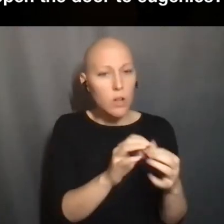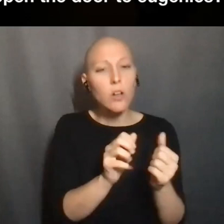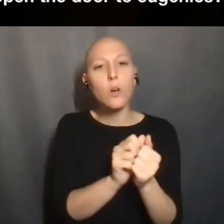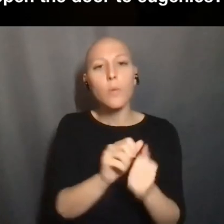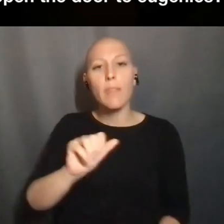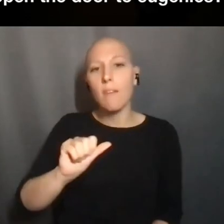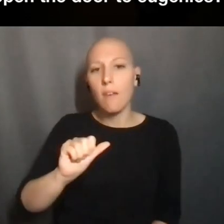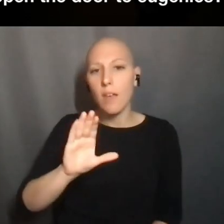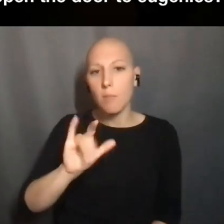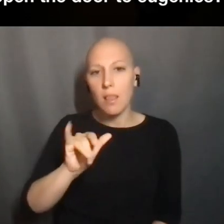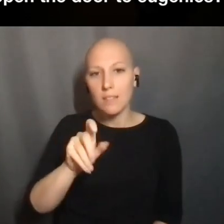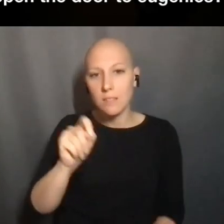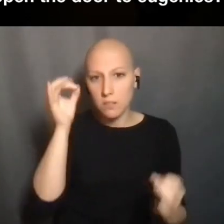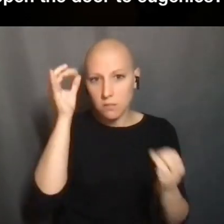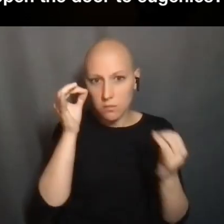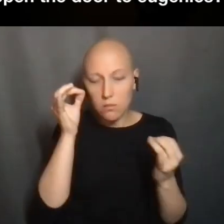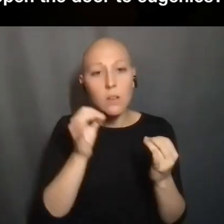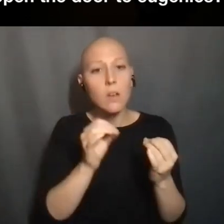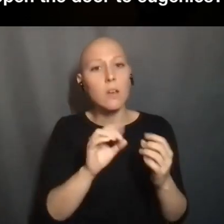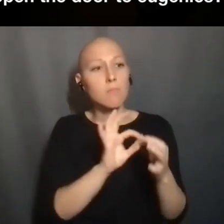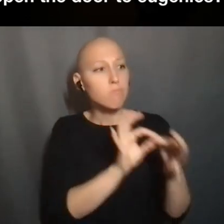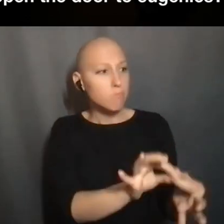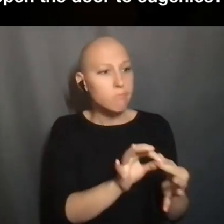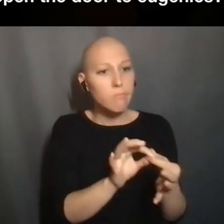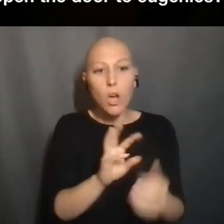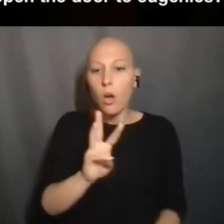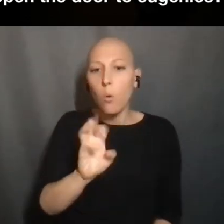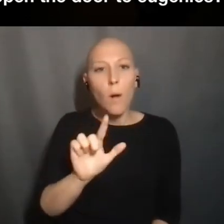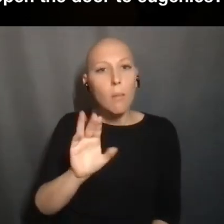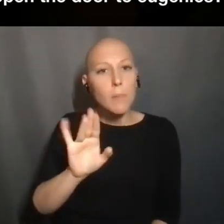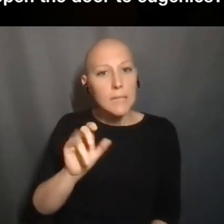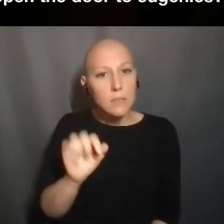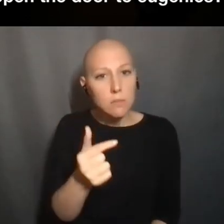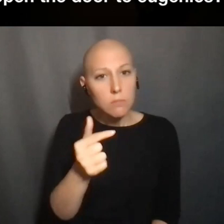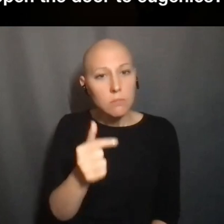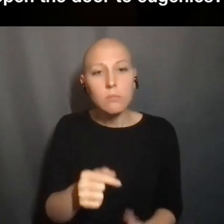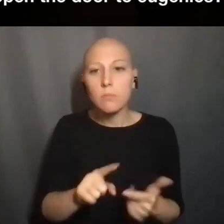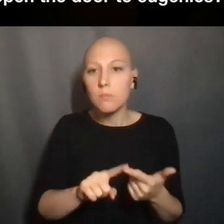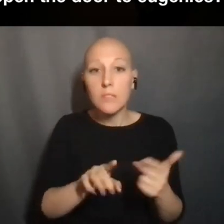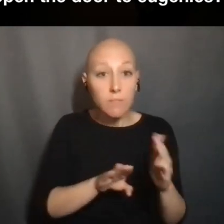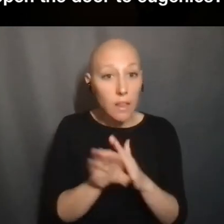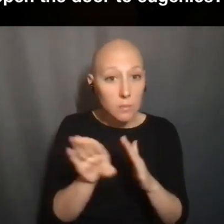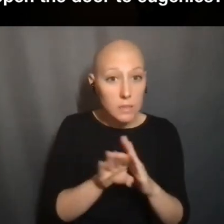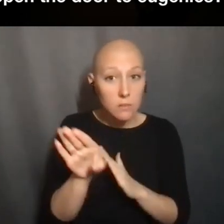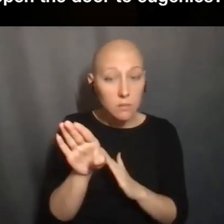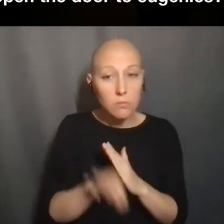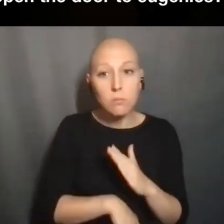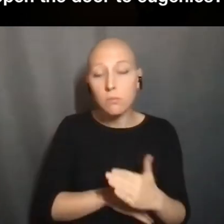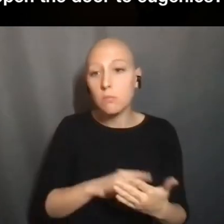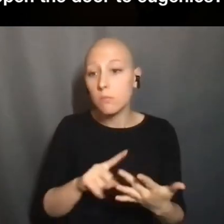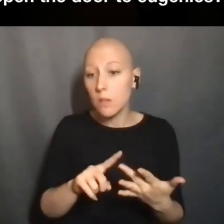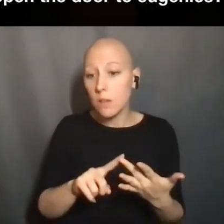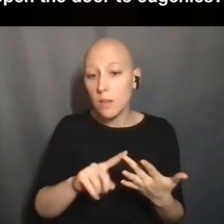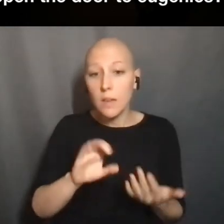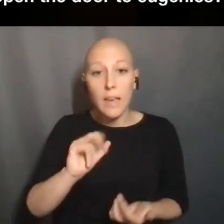OF WELL-BEING, ABLEIST NOTIONS OF DEVELOPMENT, ABLEIST NOTIONS